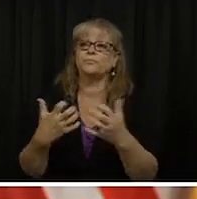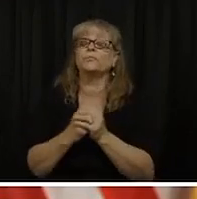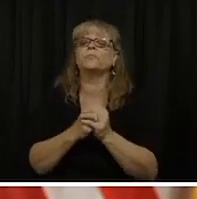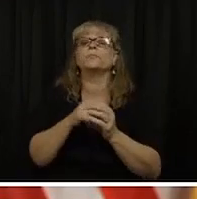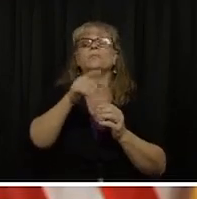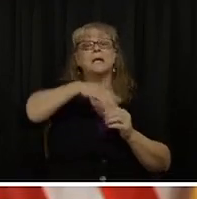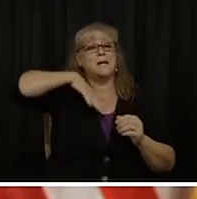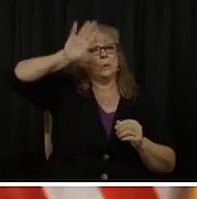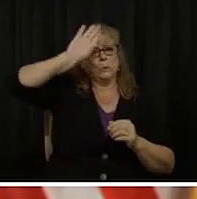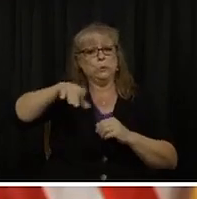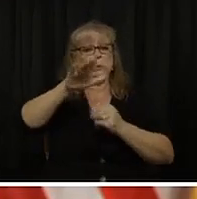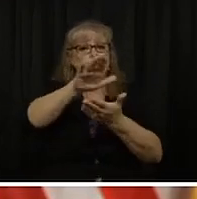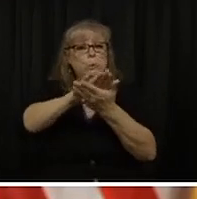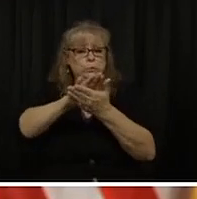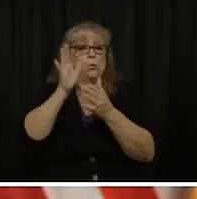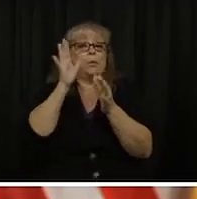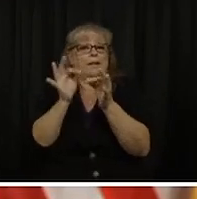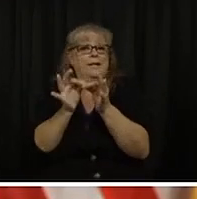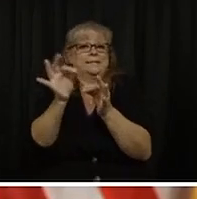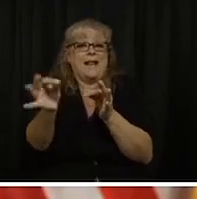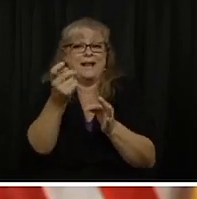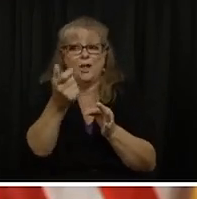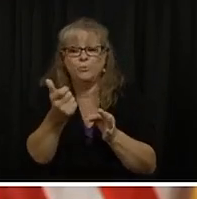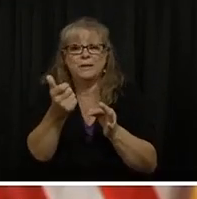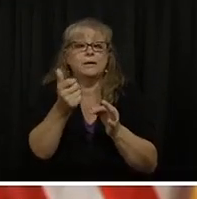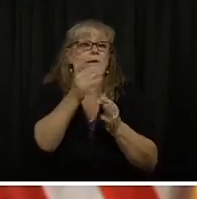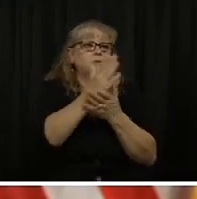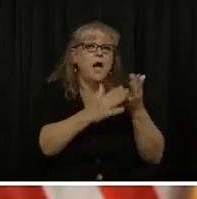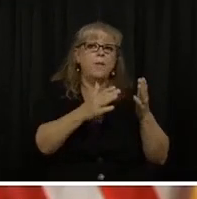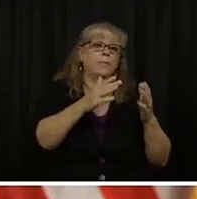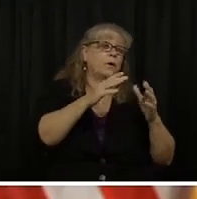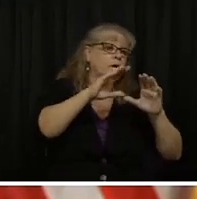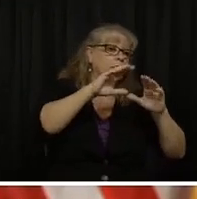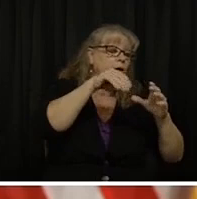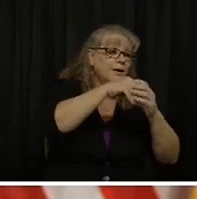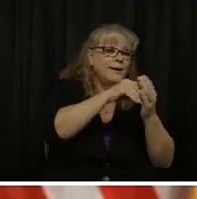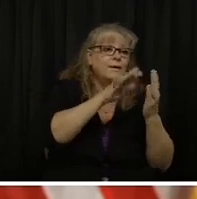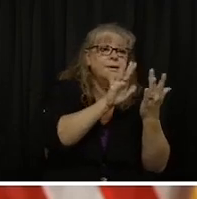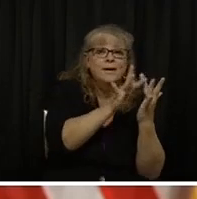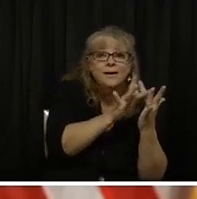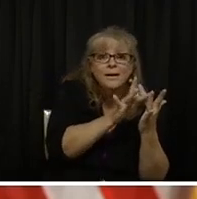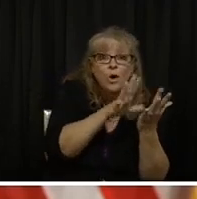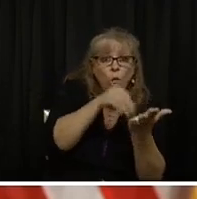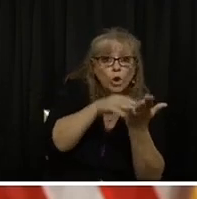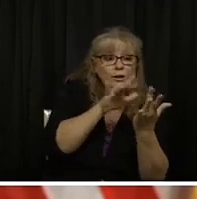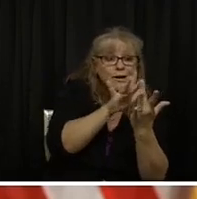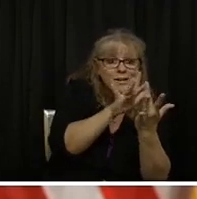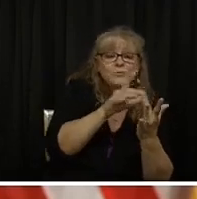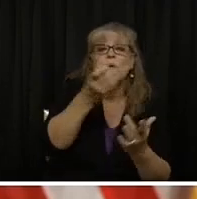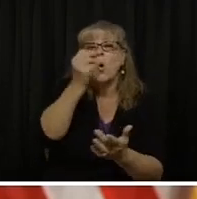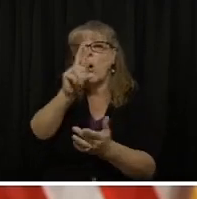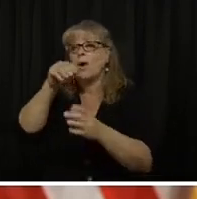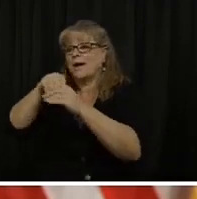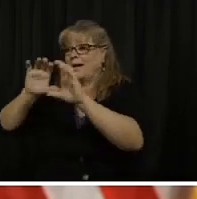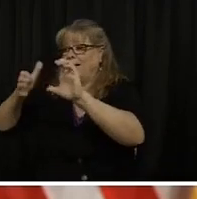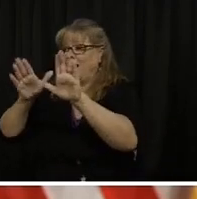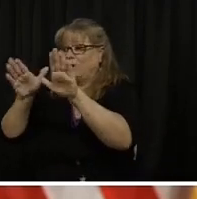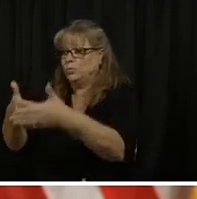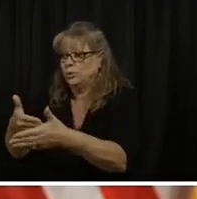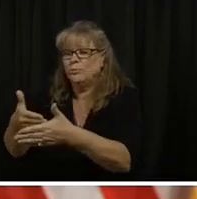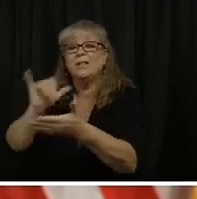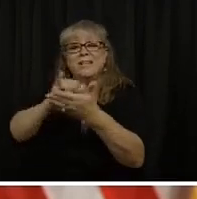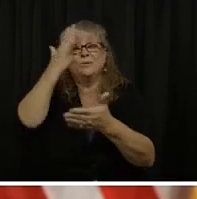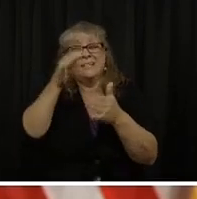some are hybrid. But masks are an important part of that mix, you'll hear more about masks today. And the state will be a partner in